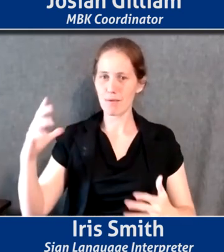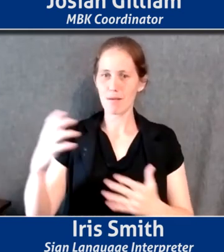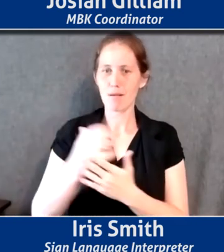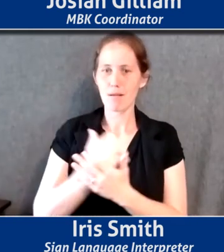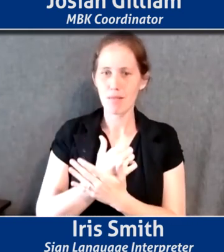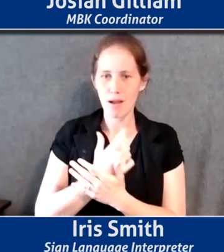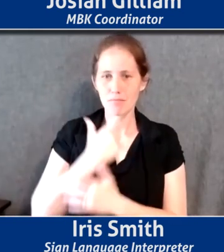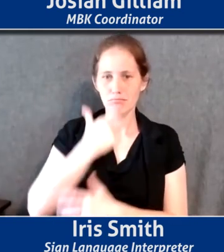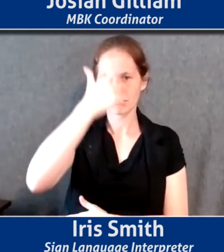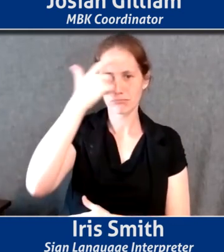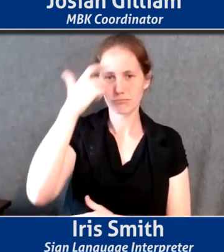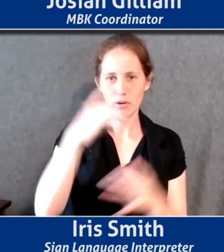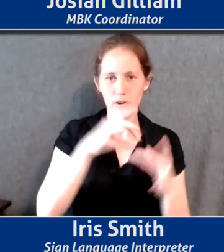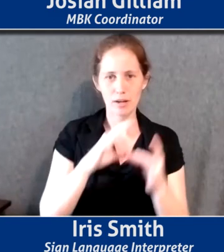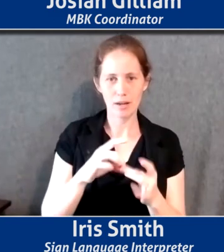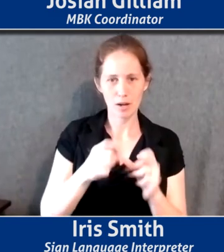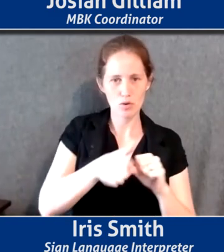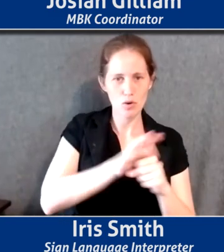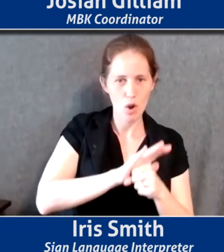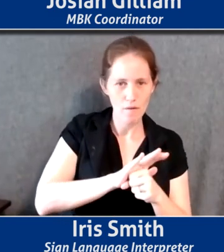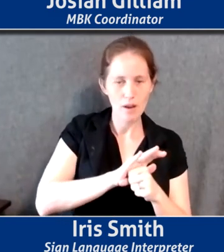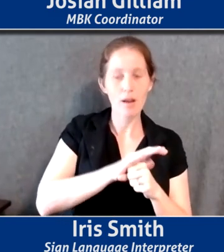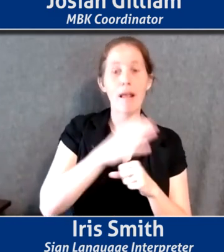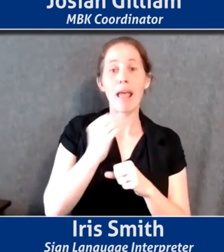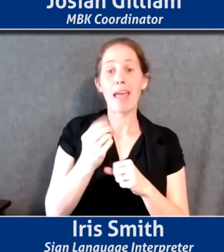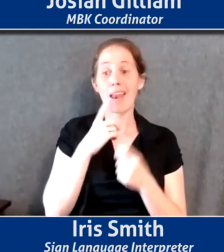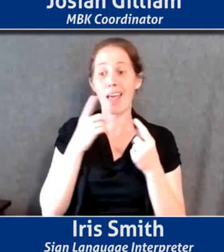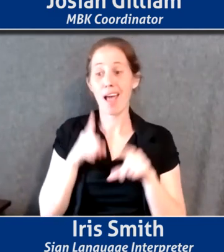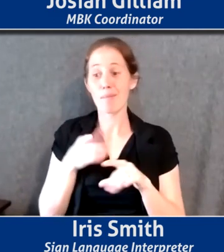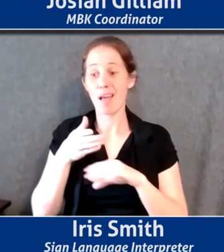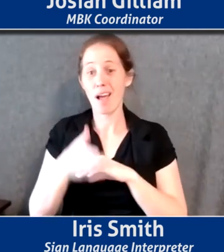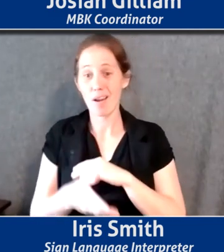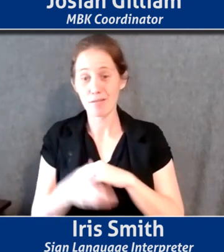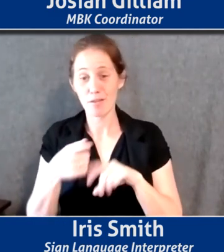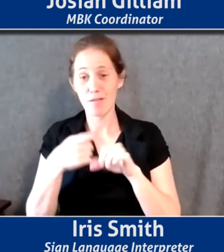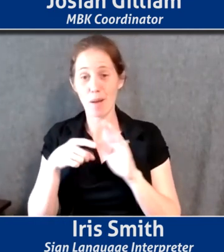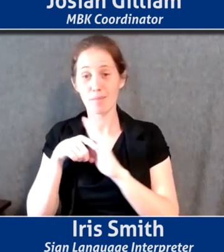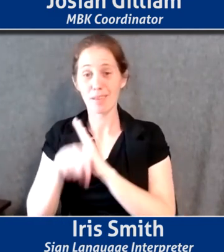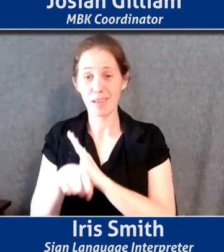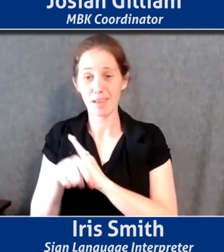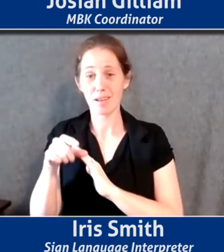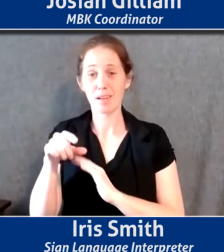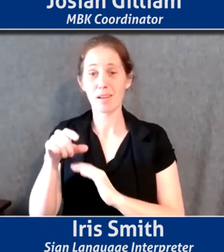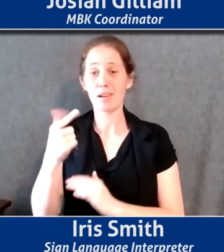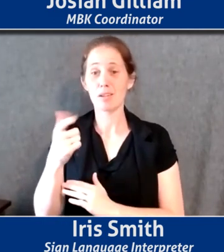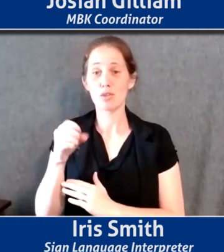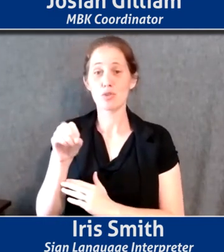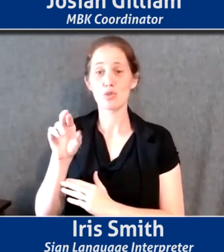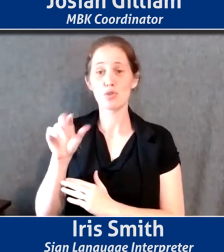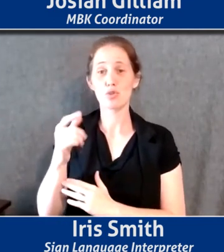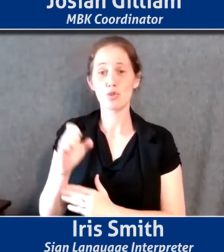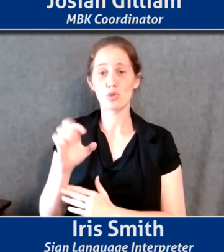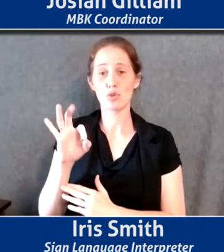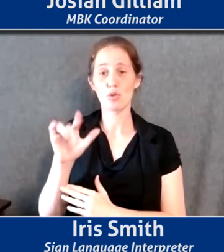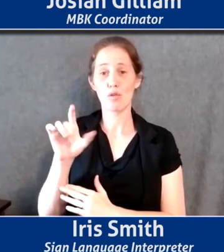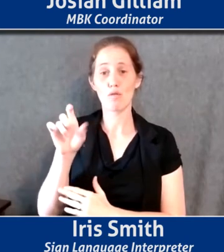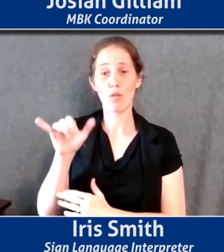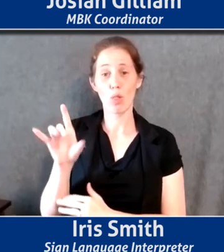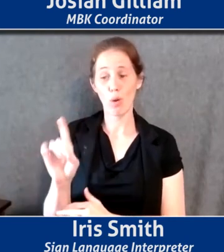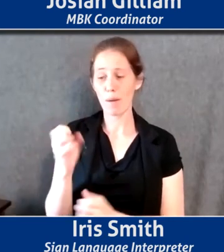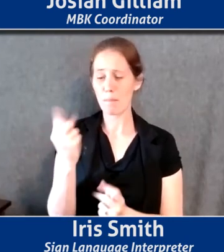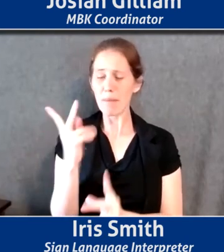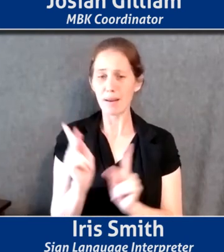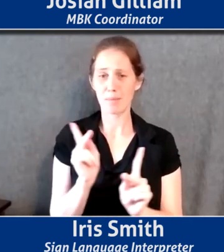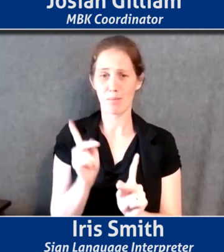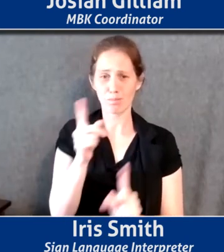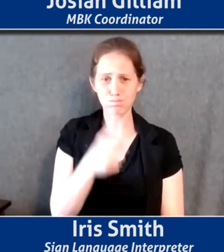-19, um, and the aftermath of the killing of George Floyd, that many, many people in the United States